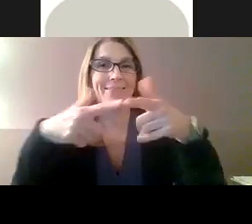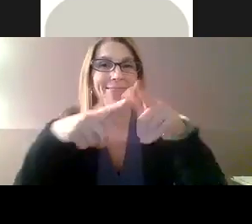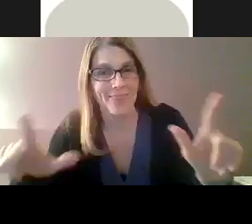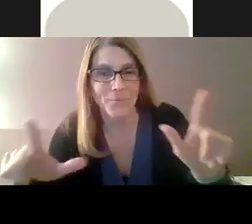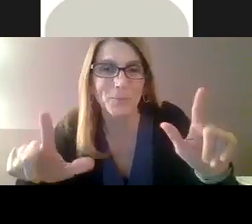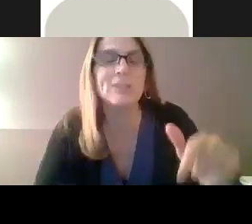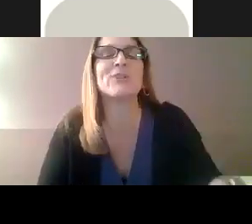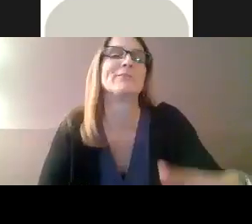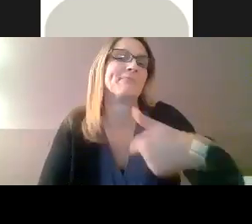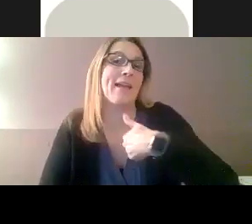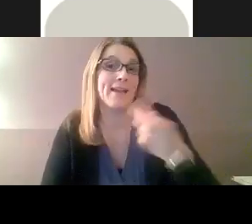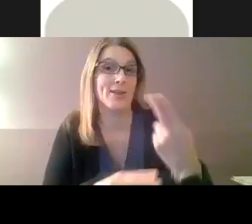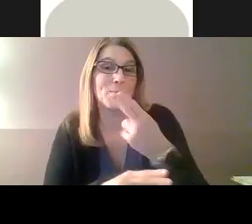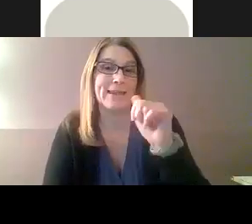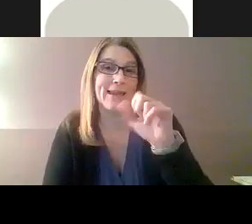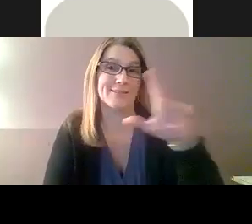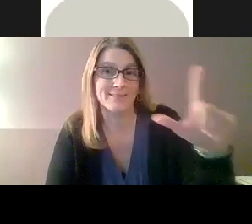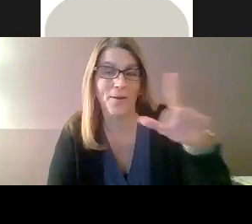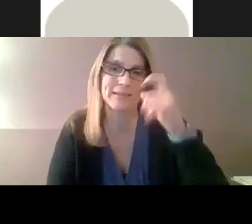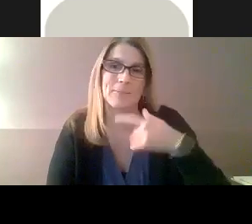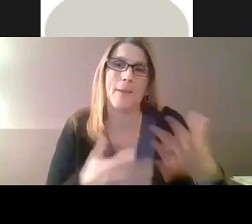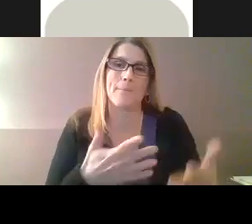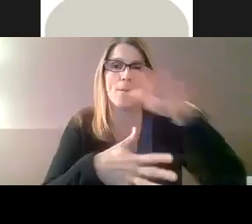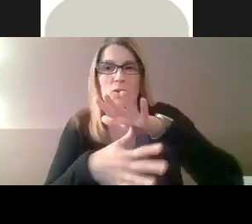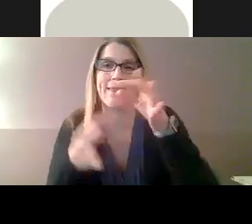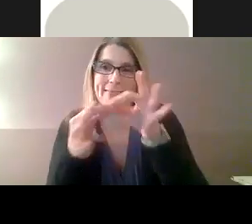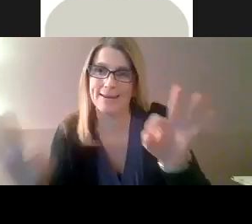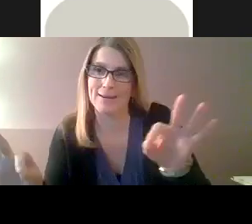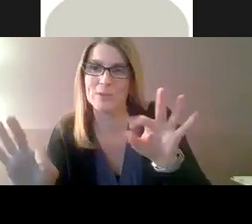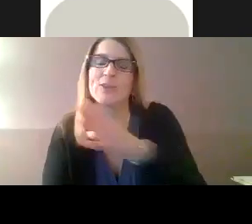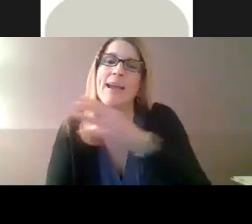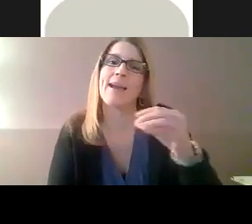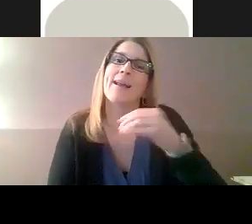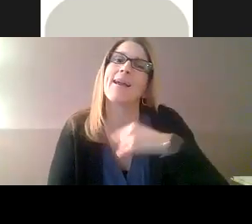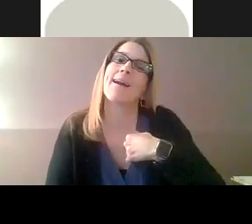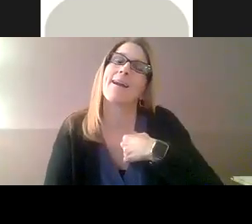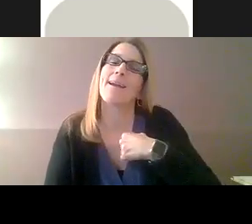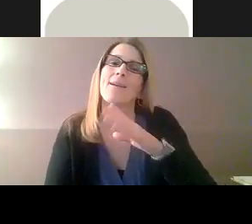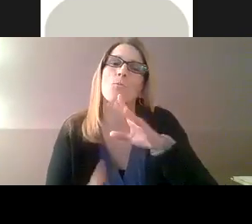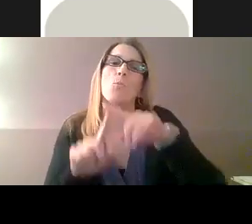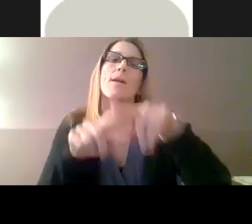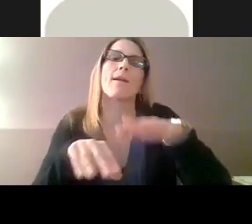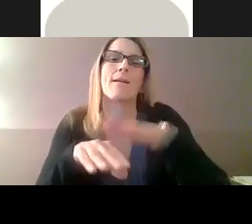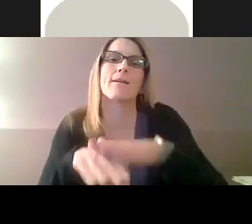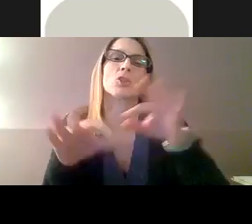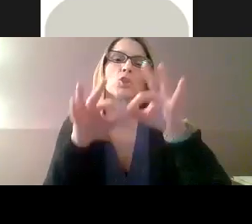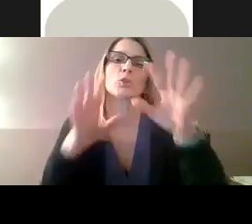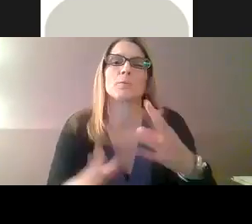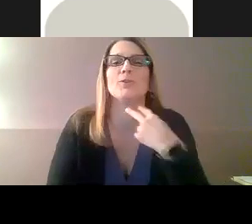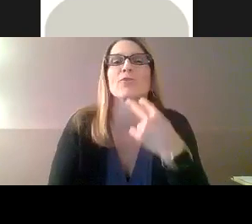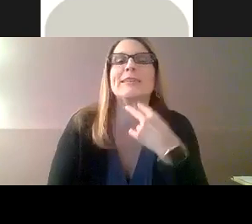Hello everybody, I'm going to be talking about American Sign Language. I use ASL that's my primary language